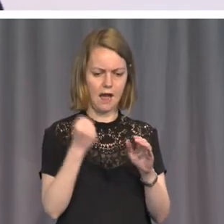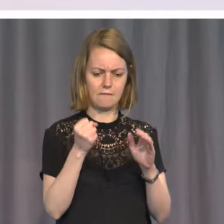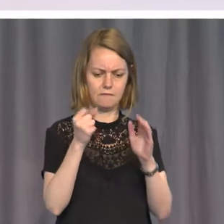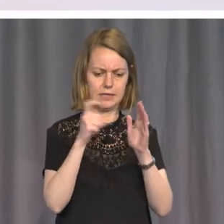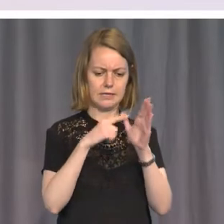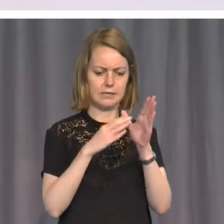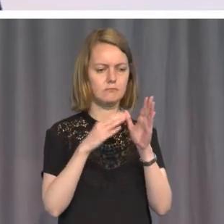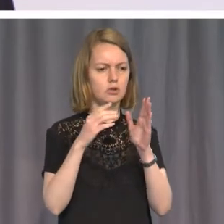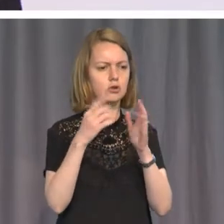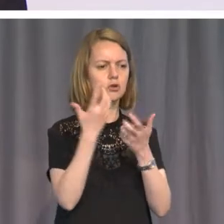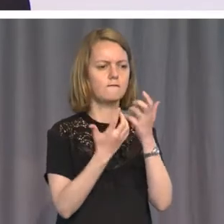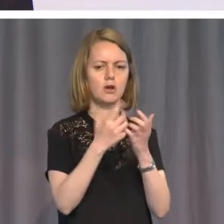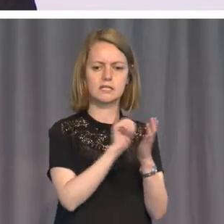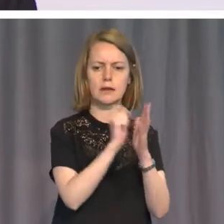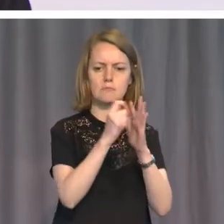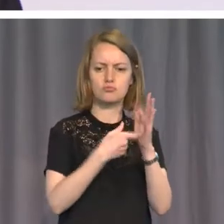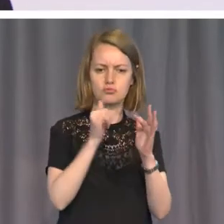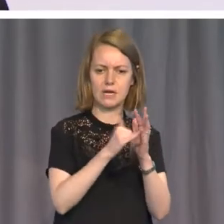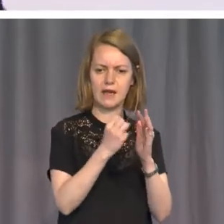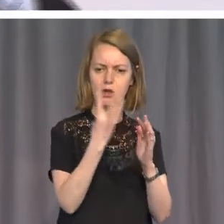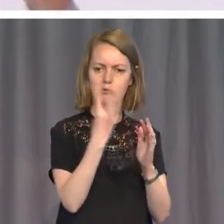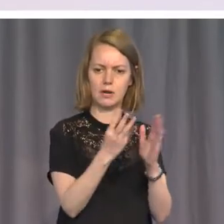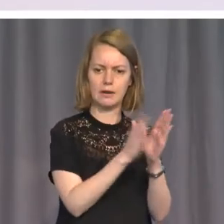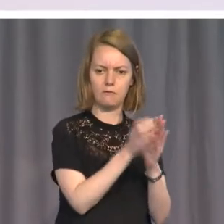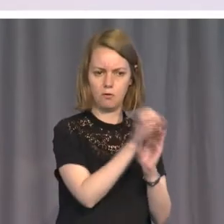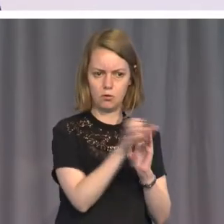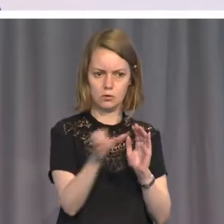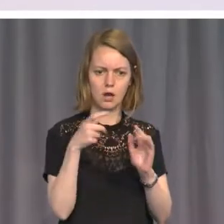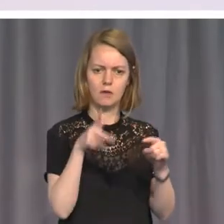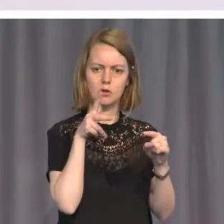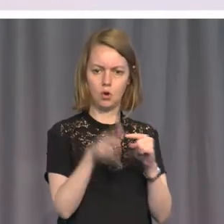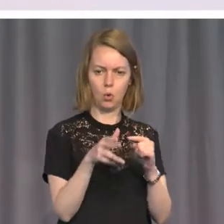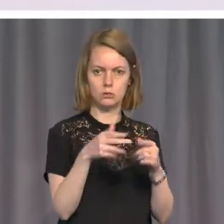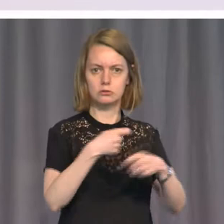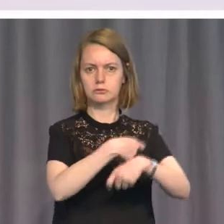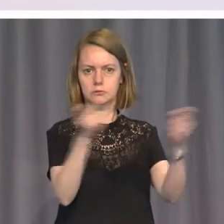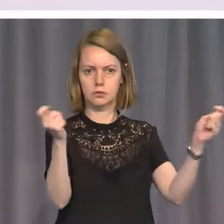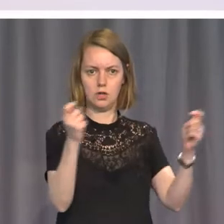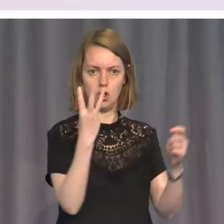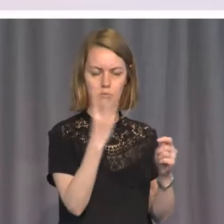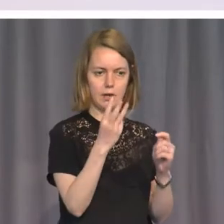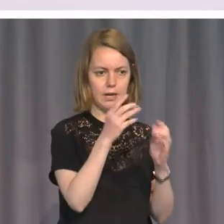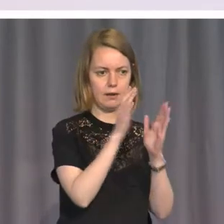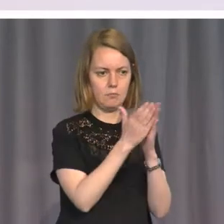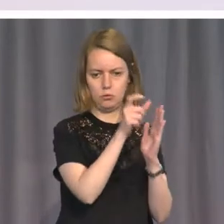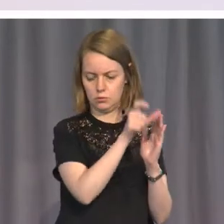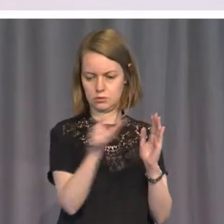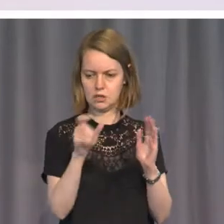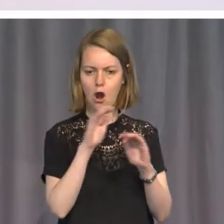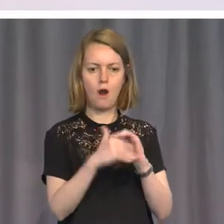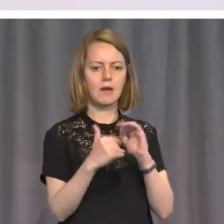-volume publication of the Travaux Preparatoire, the transcripts of all those drafting debates back in